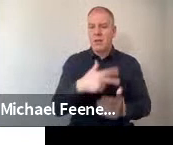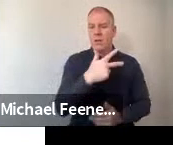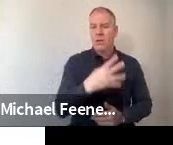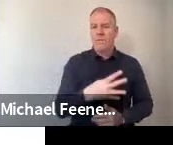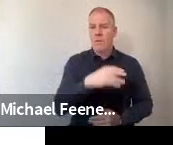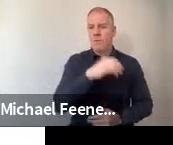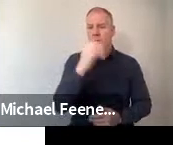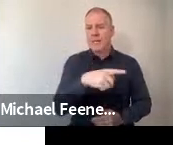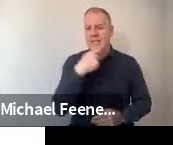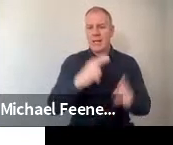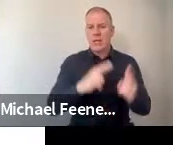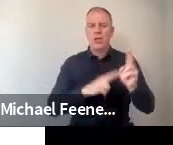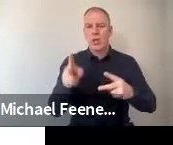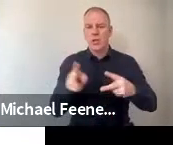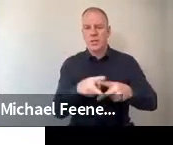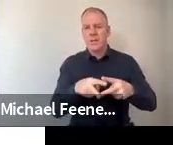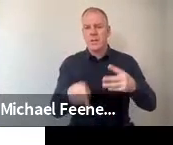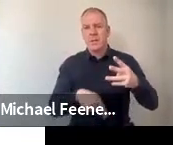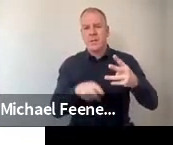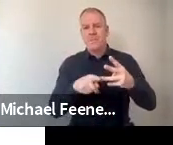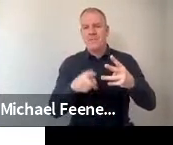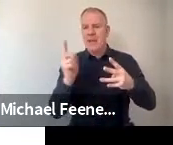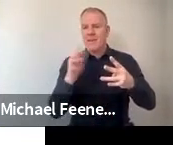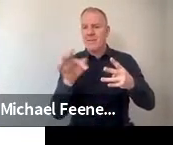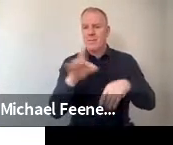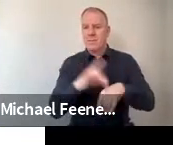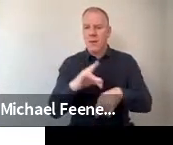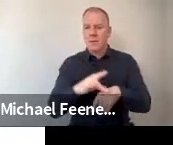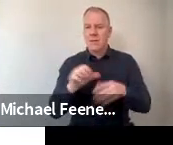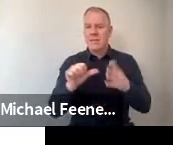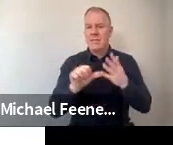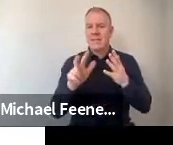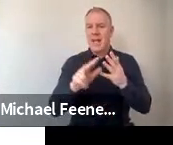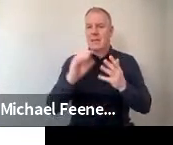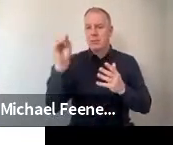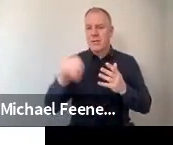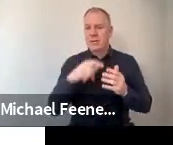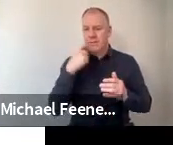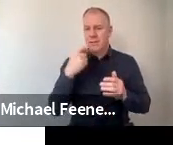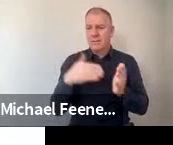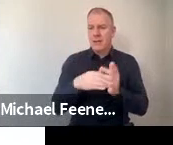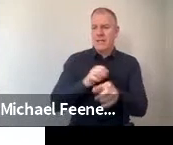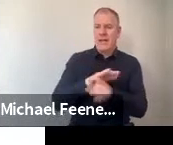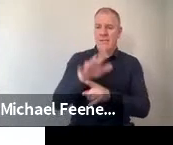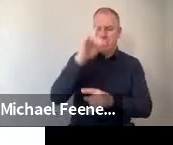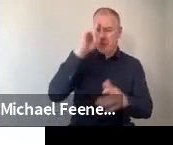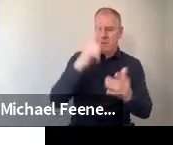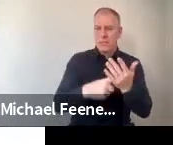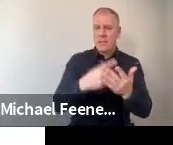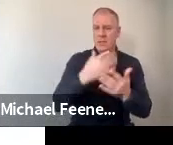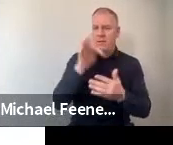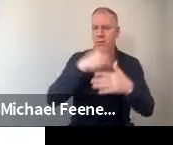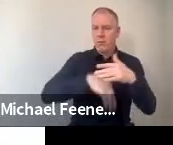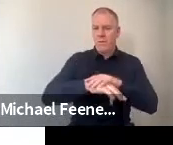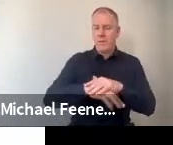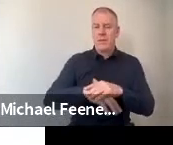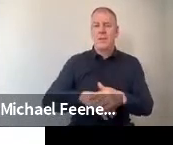thought it should. Advice from doctors, 68% thought it was driving the government decision-making.